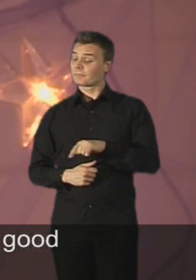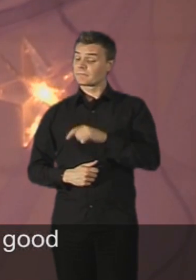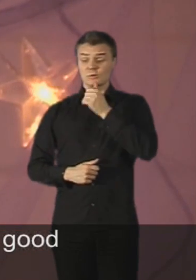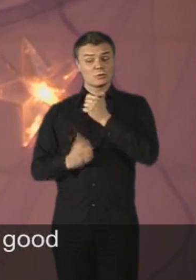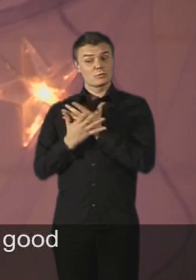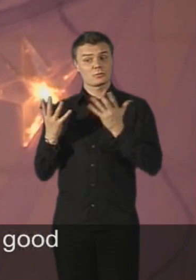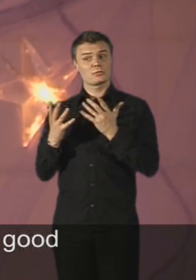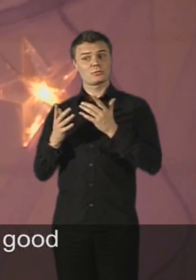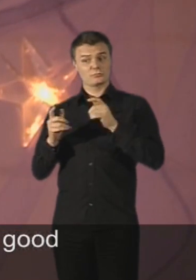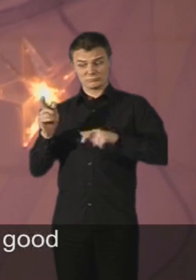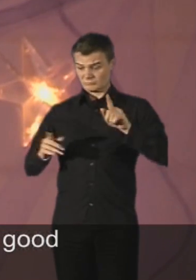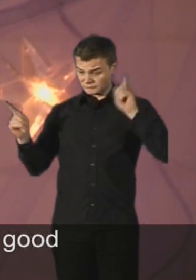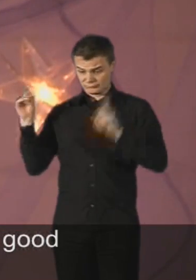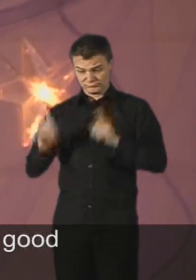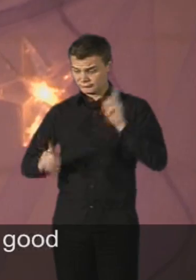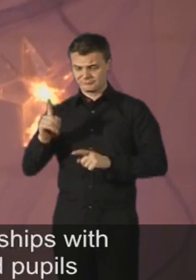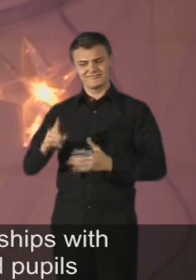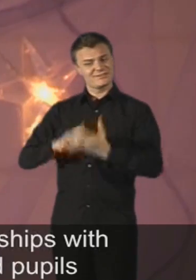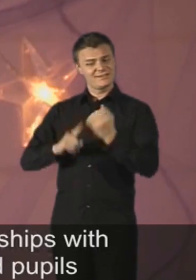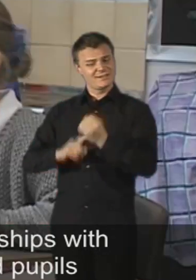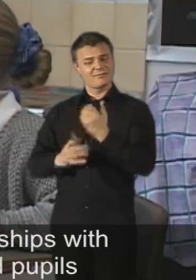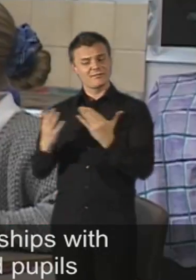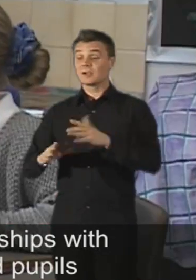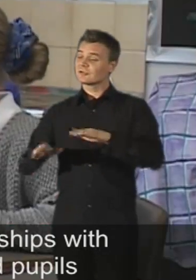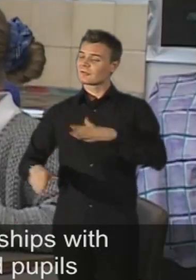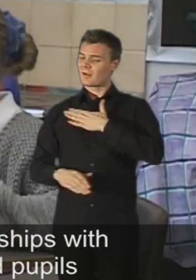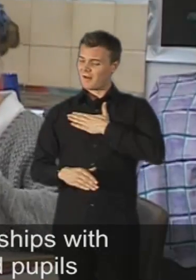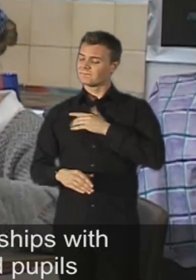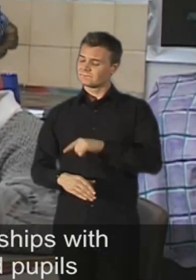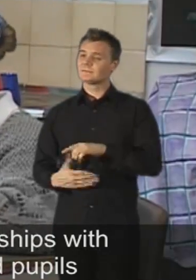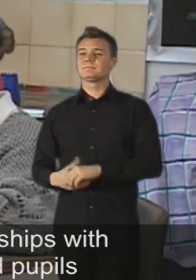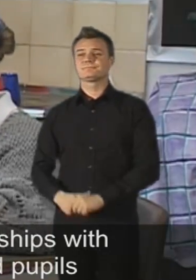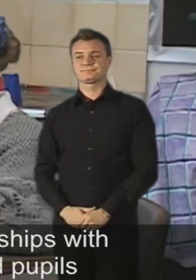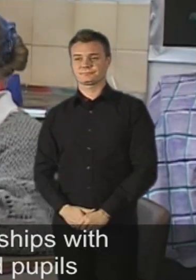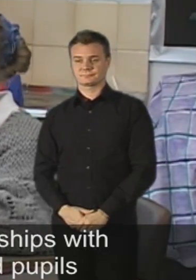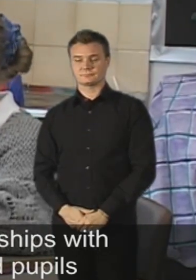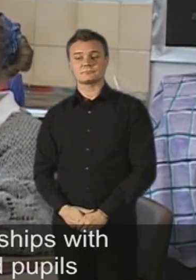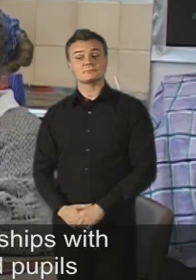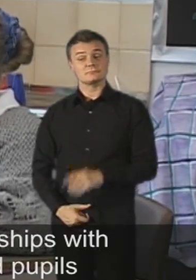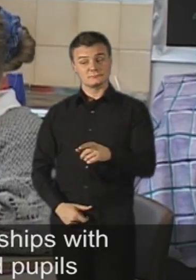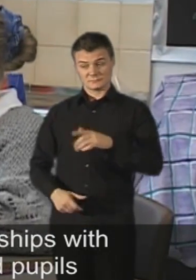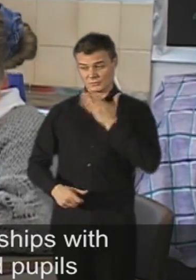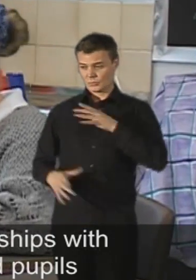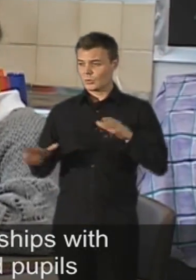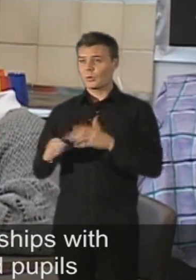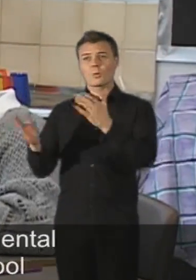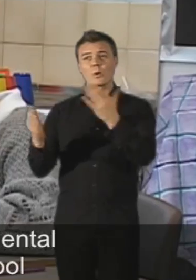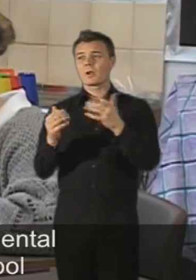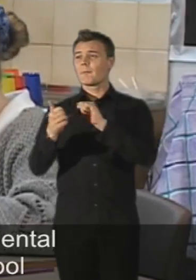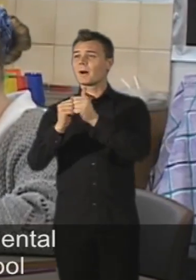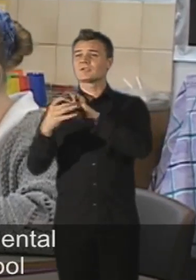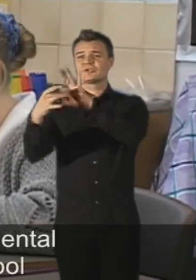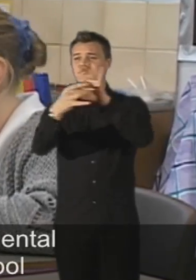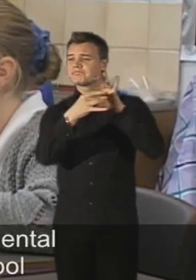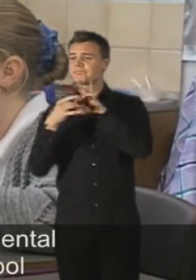have lots of good results and the children love it. Cottingly School welcomes partnerships with outside agencies to support disabled